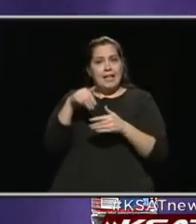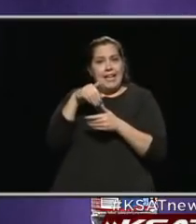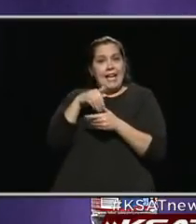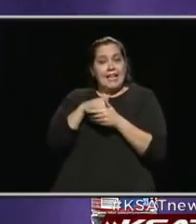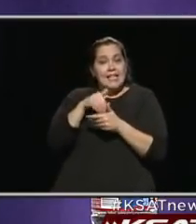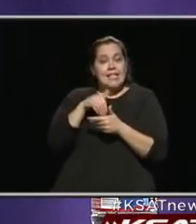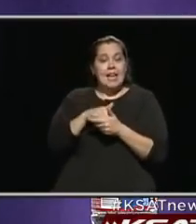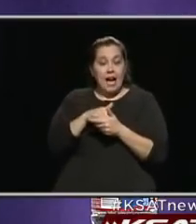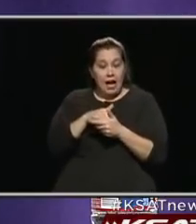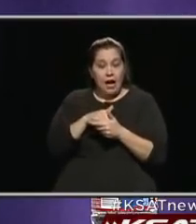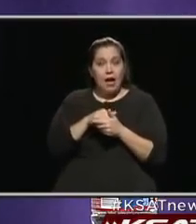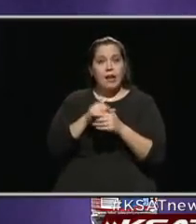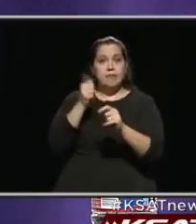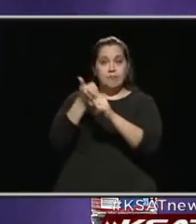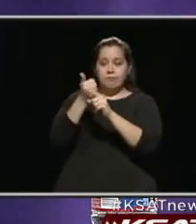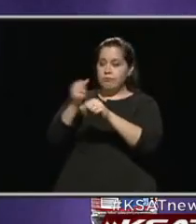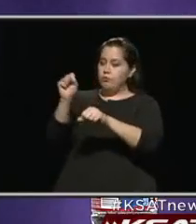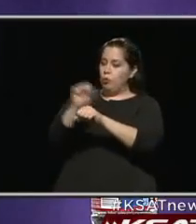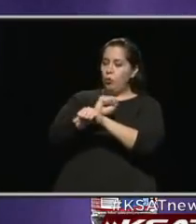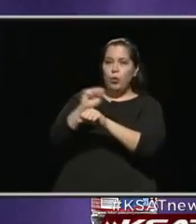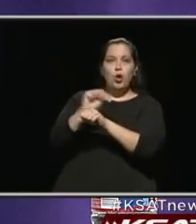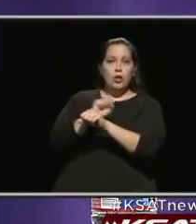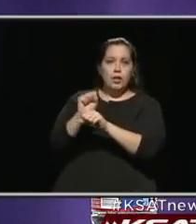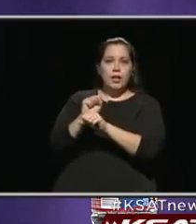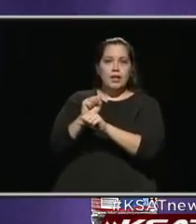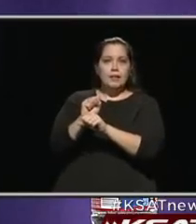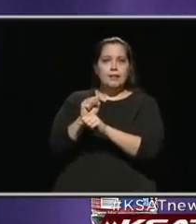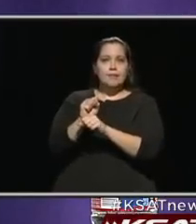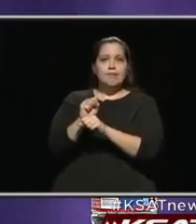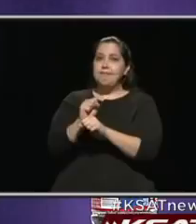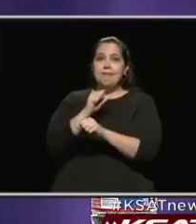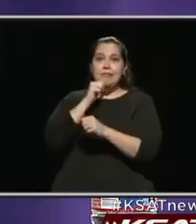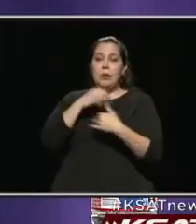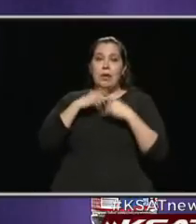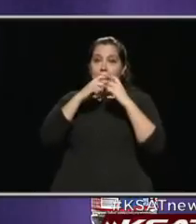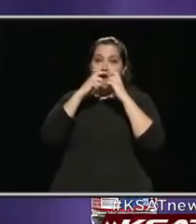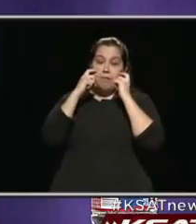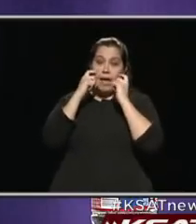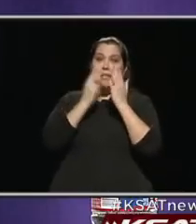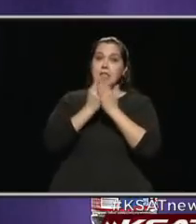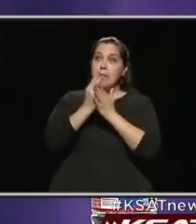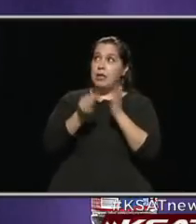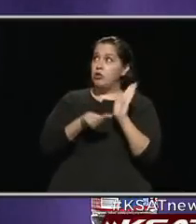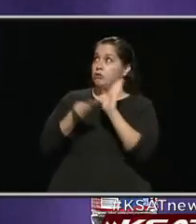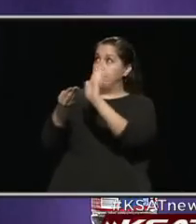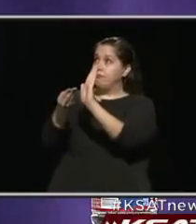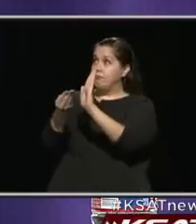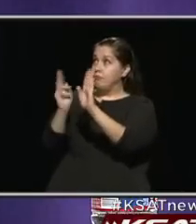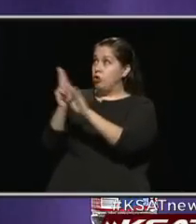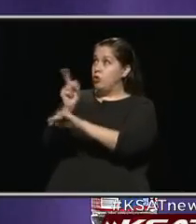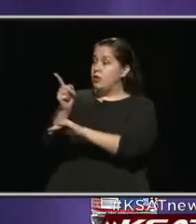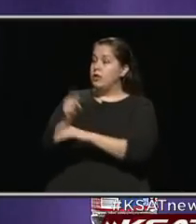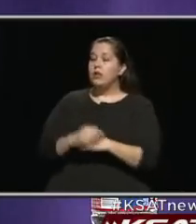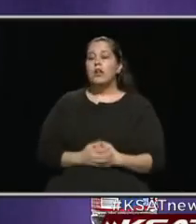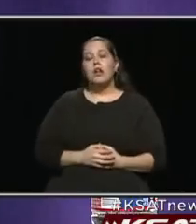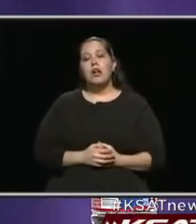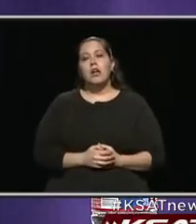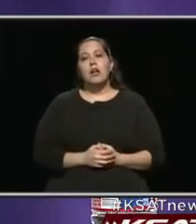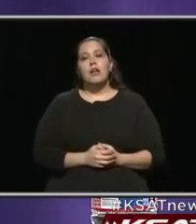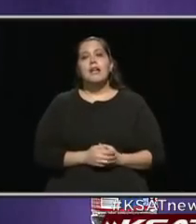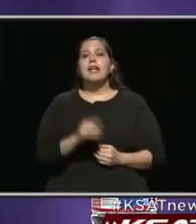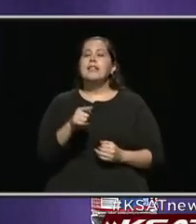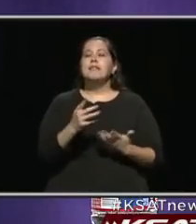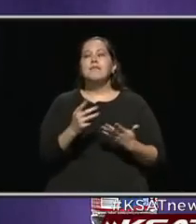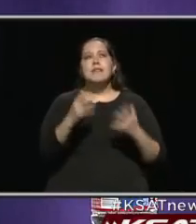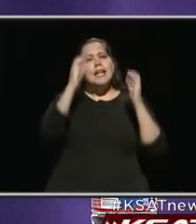is working there doesn't have a mask on, they make sure they are. And it's that